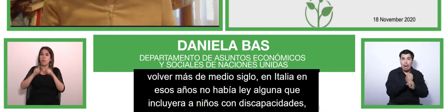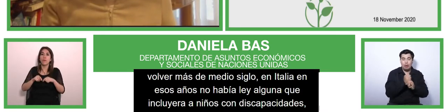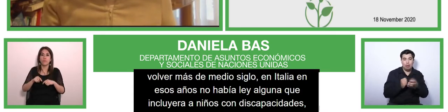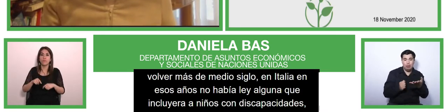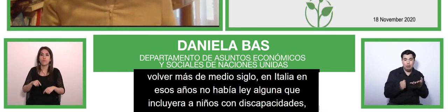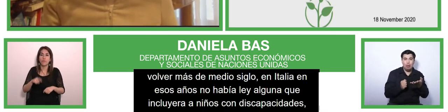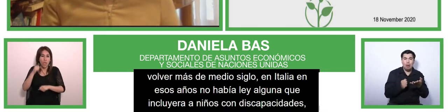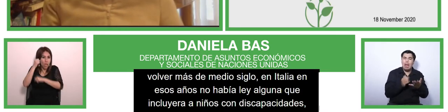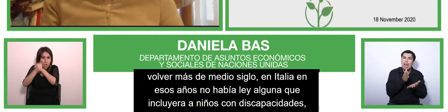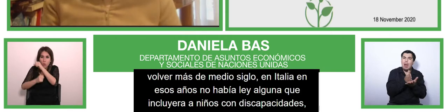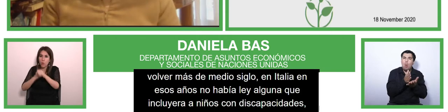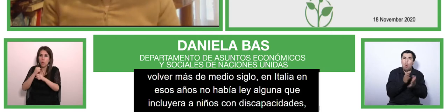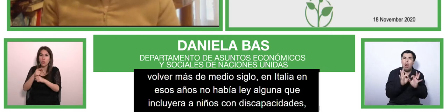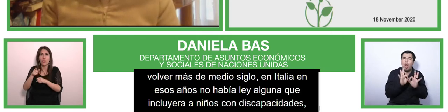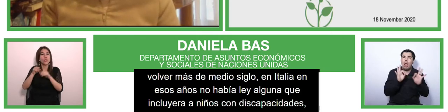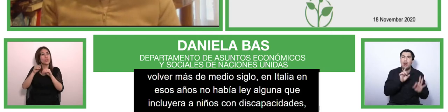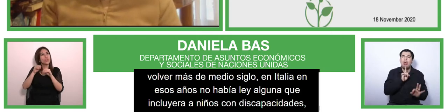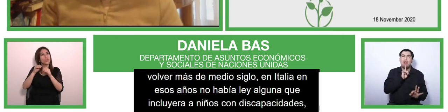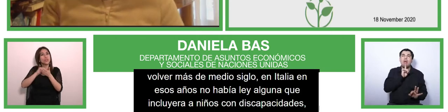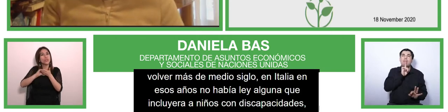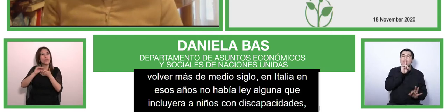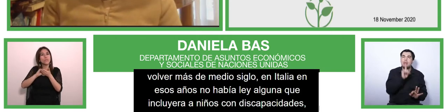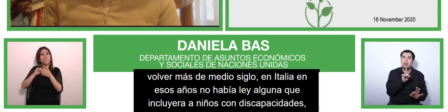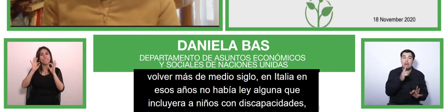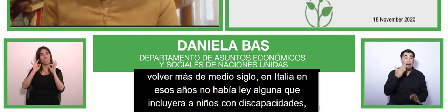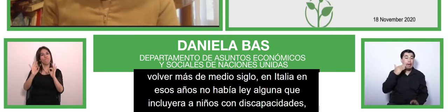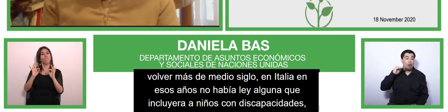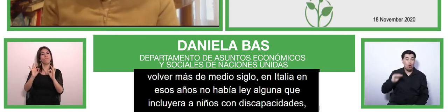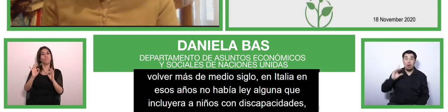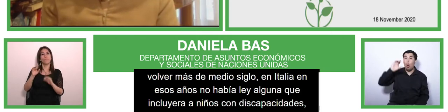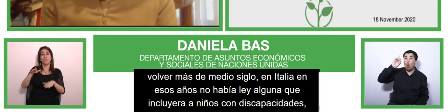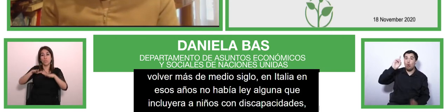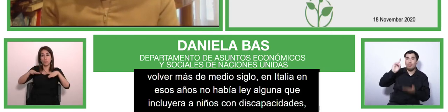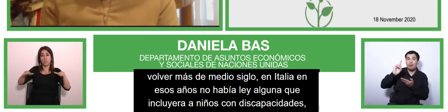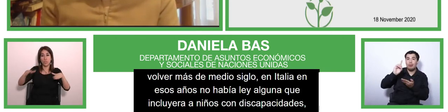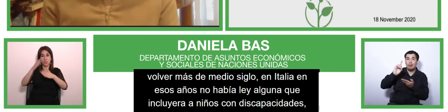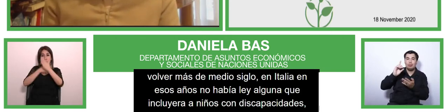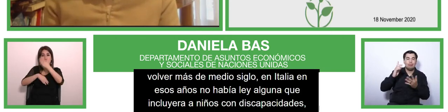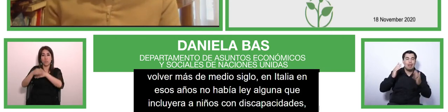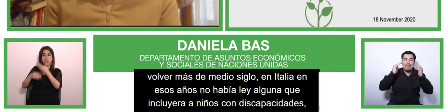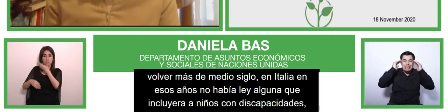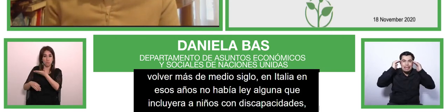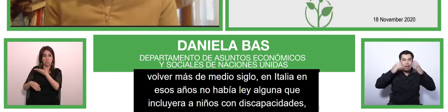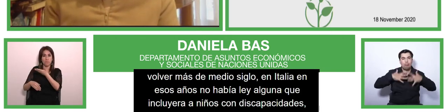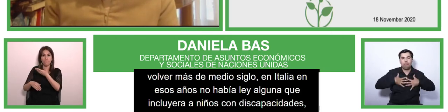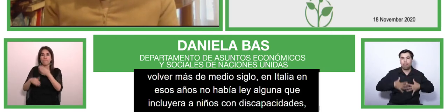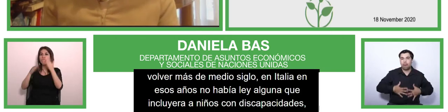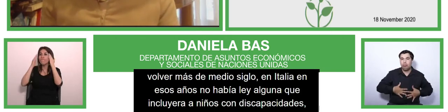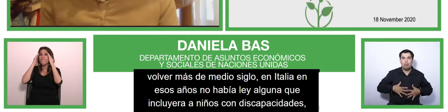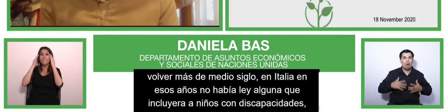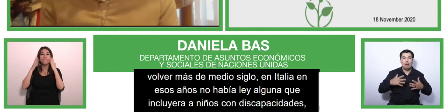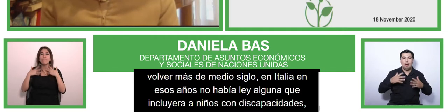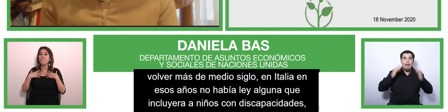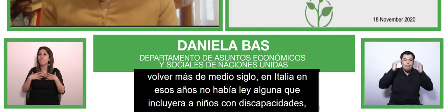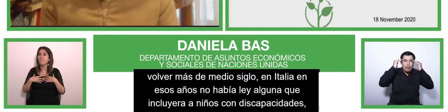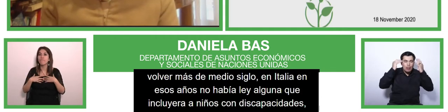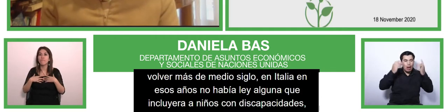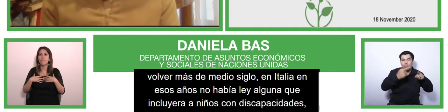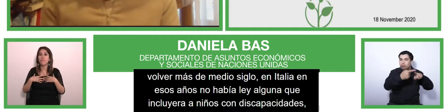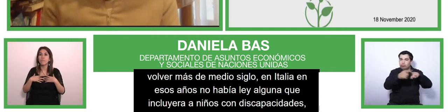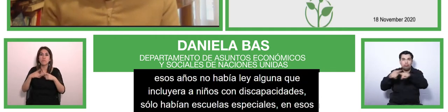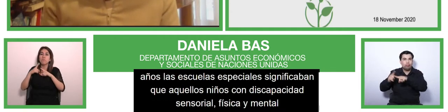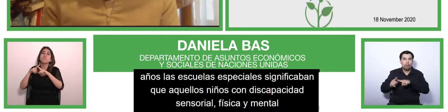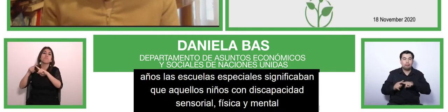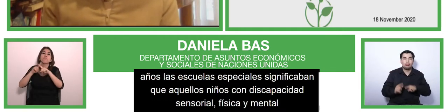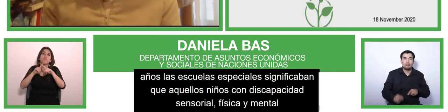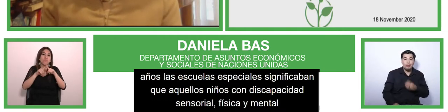with disabilities sensory physical mental as long as they had a disability in those years